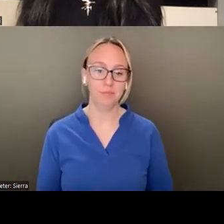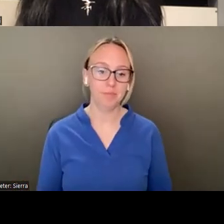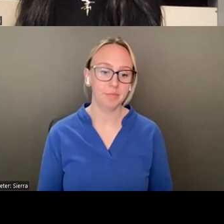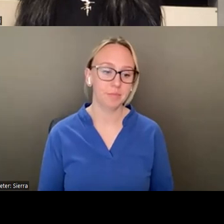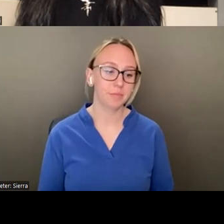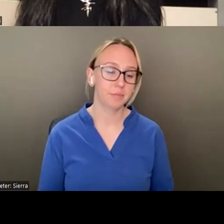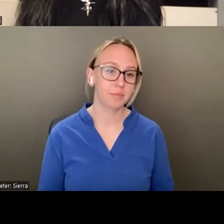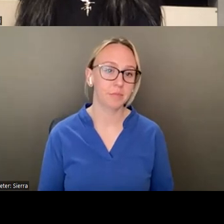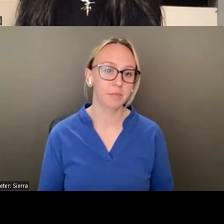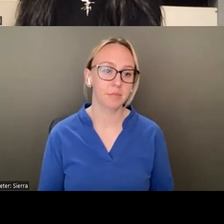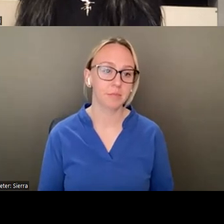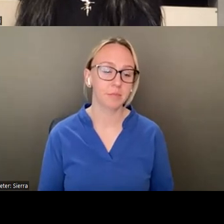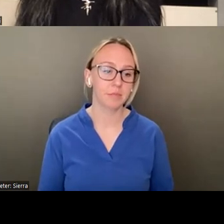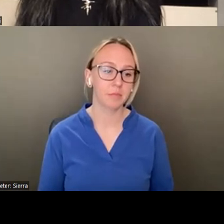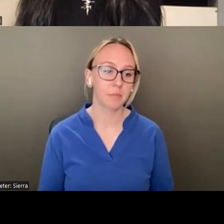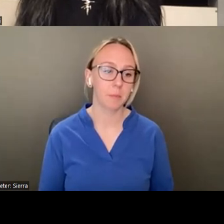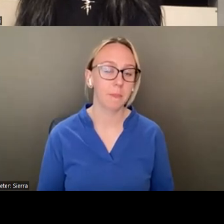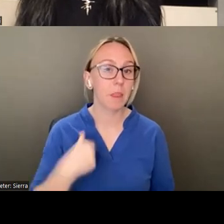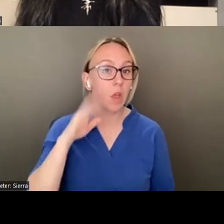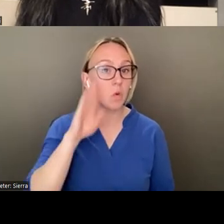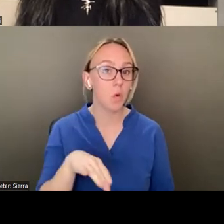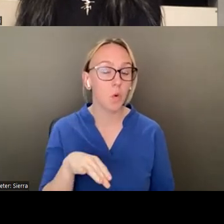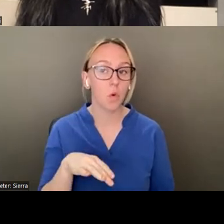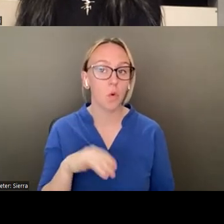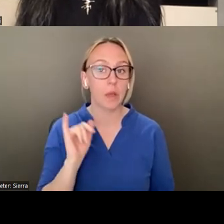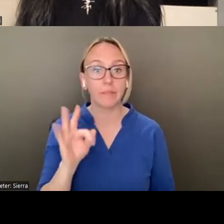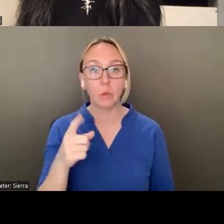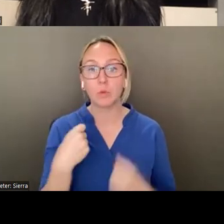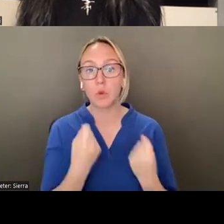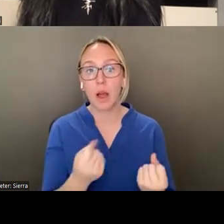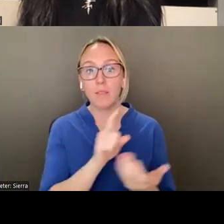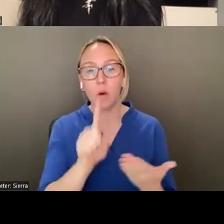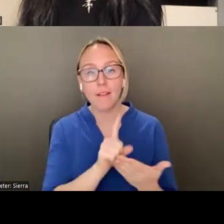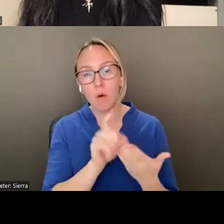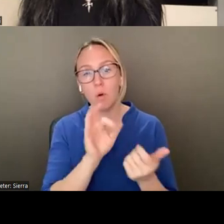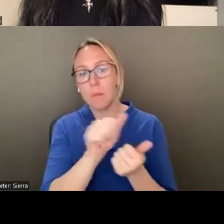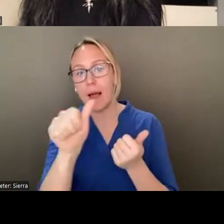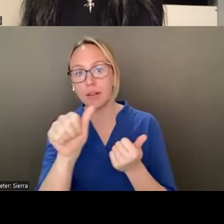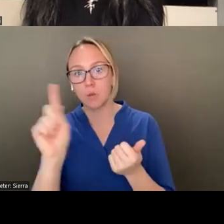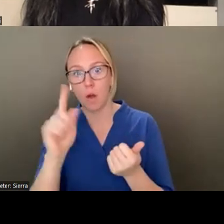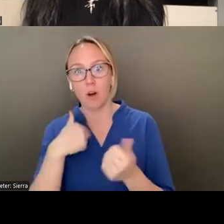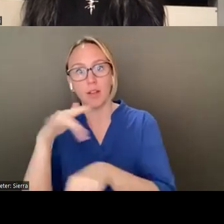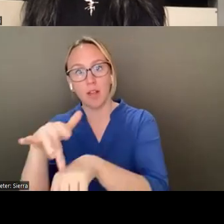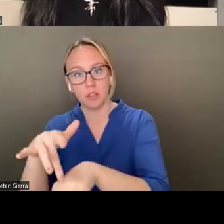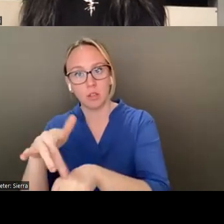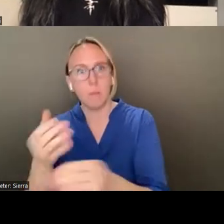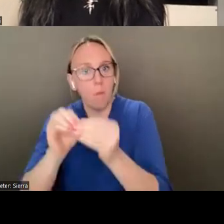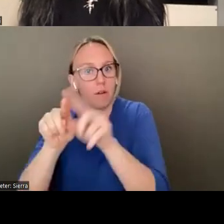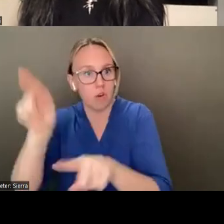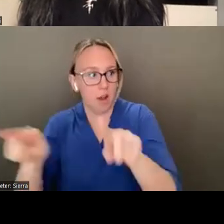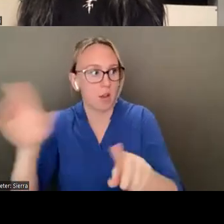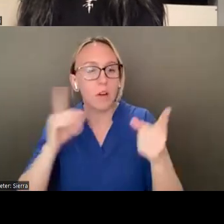And I know like if you were to drive an hour or so past where I had gone, there would be even more so really beautiful.